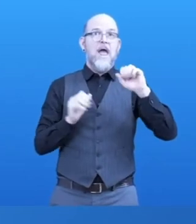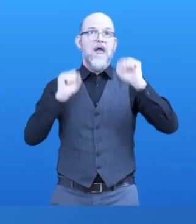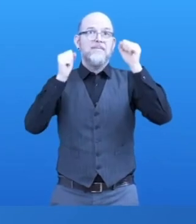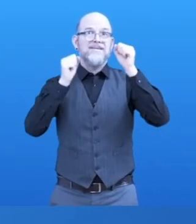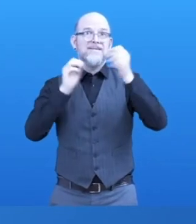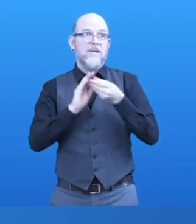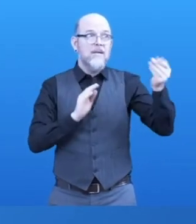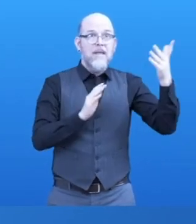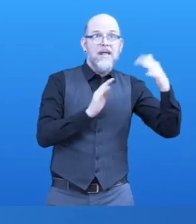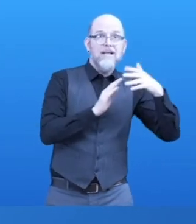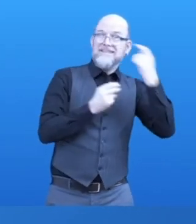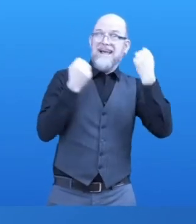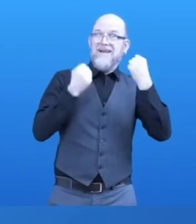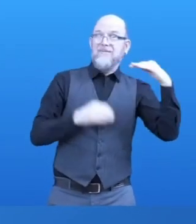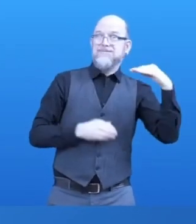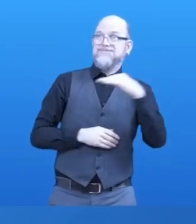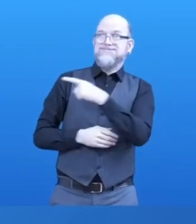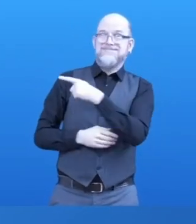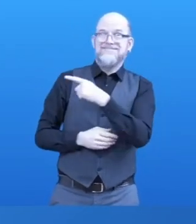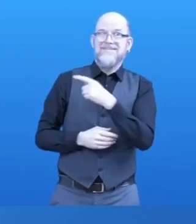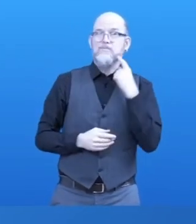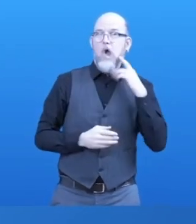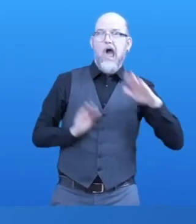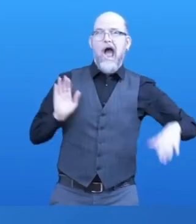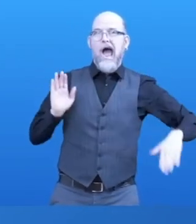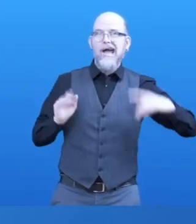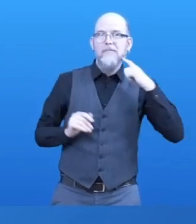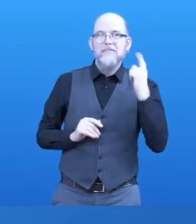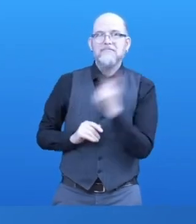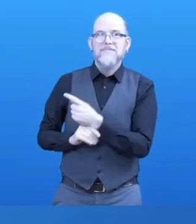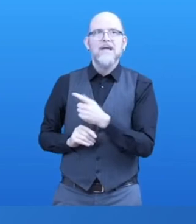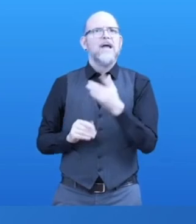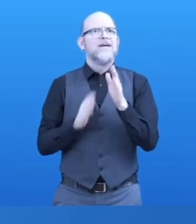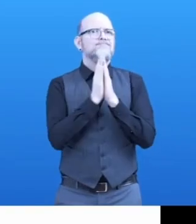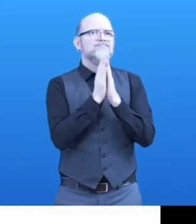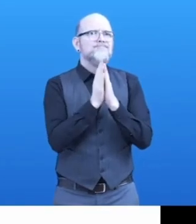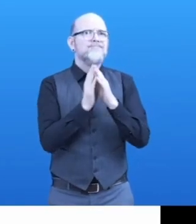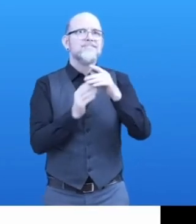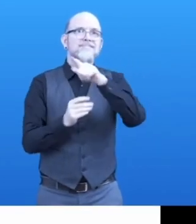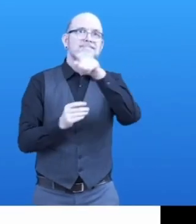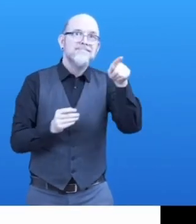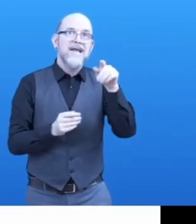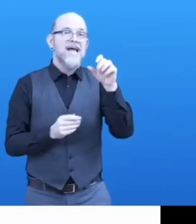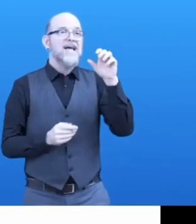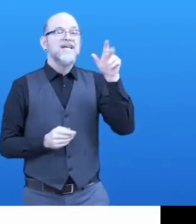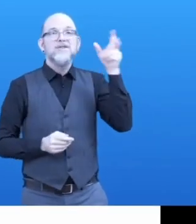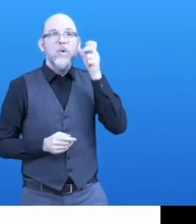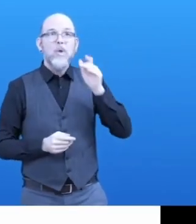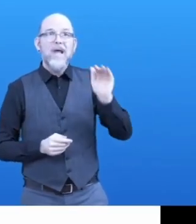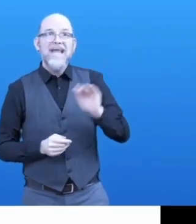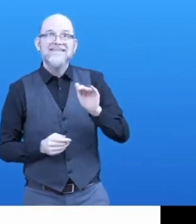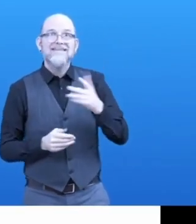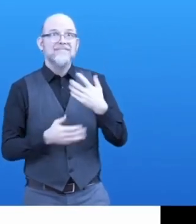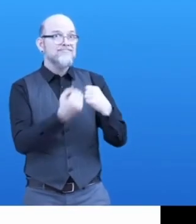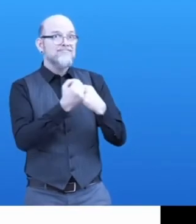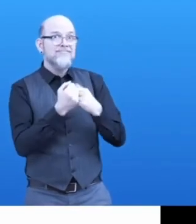Please contact SonaKids for more information. We kindly thank you for your attention. Thank you, Fia, for your presentation.